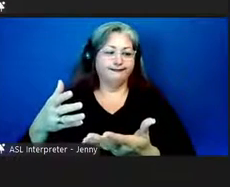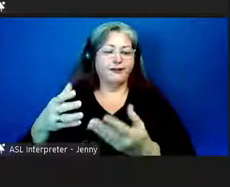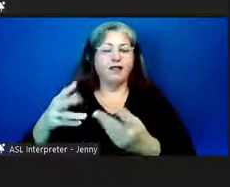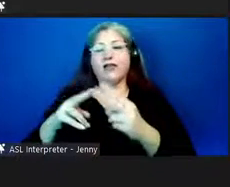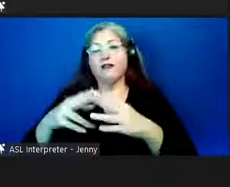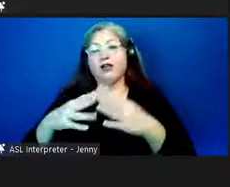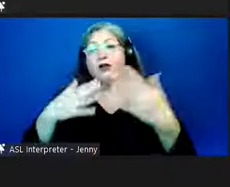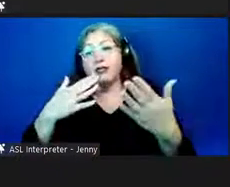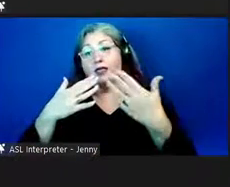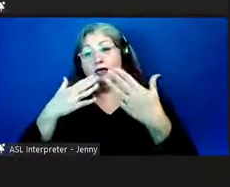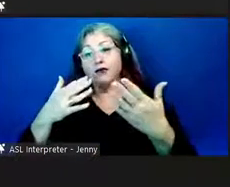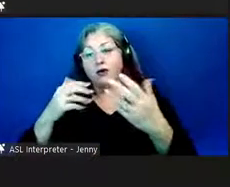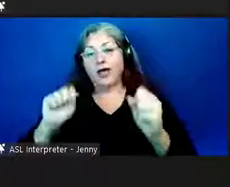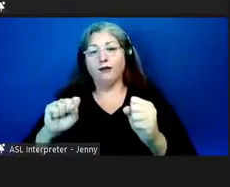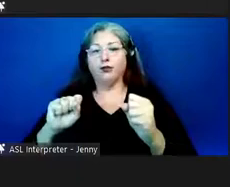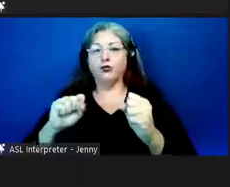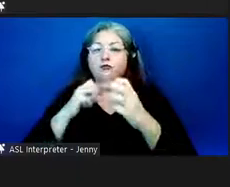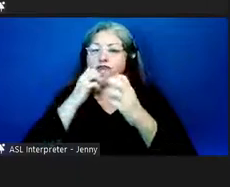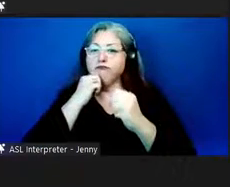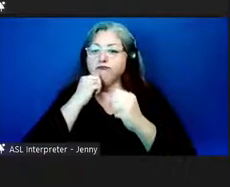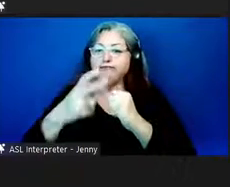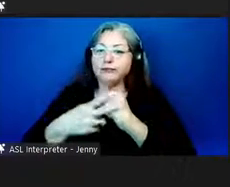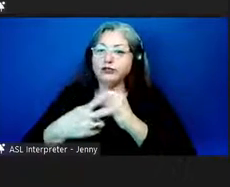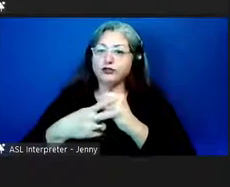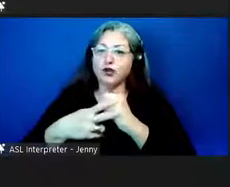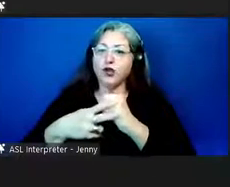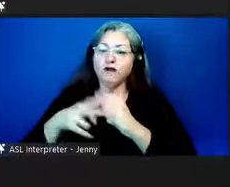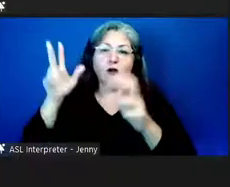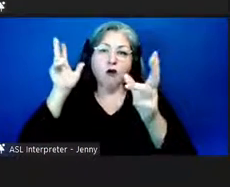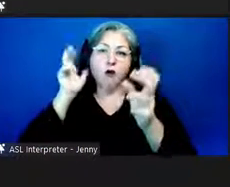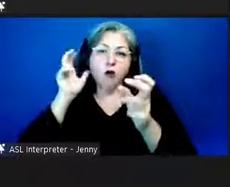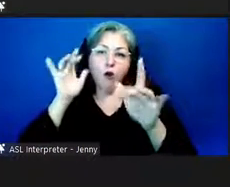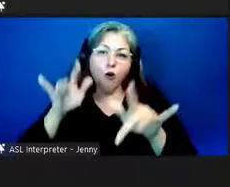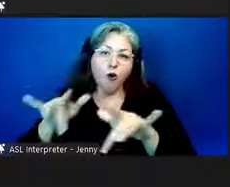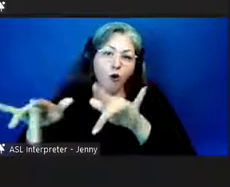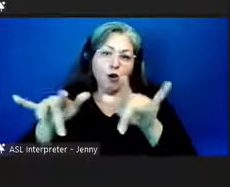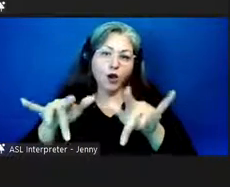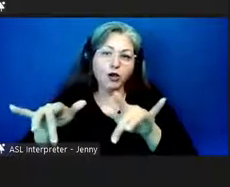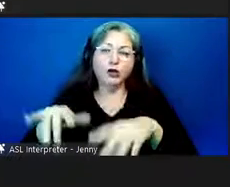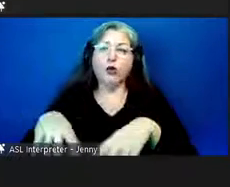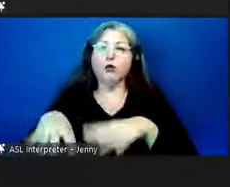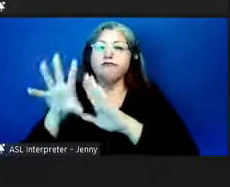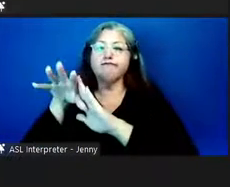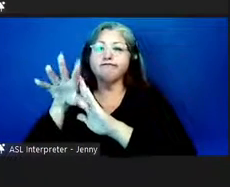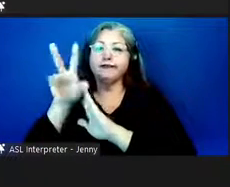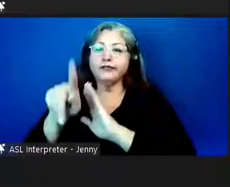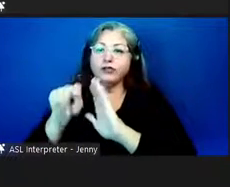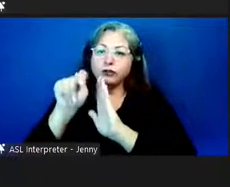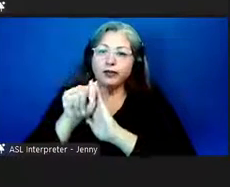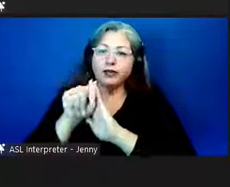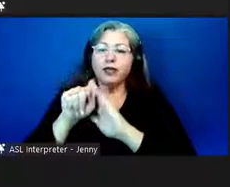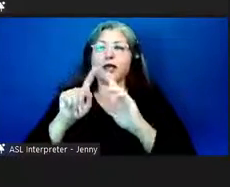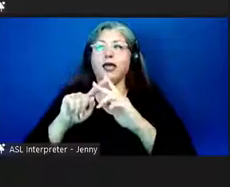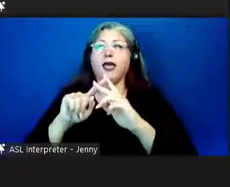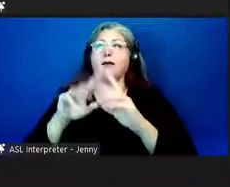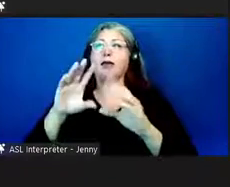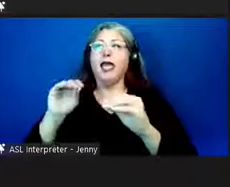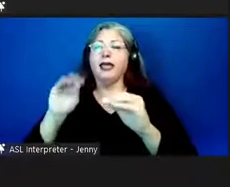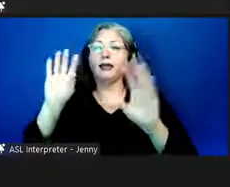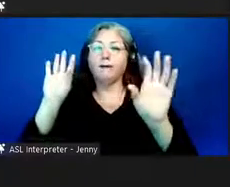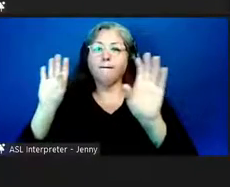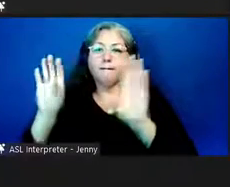that we can preserve our audio and our video and our our moving pictures